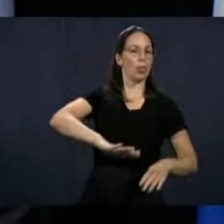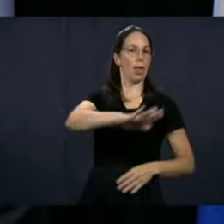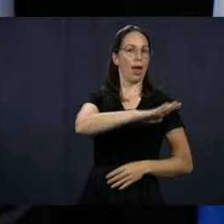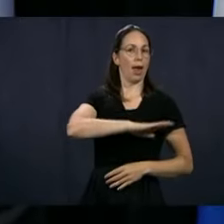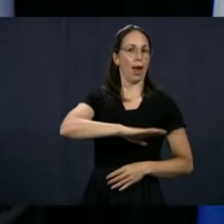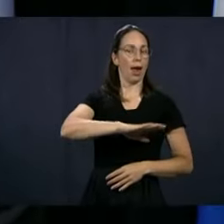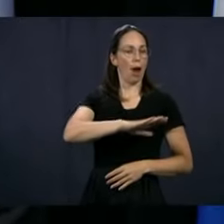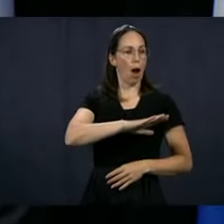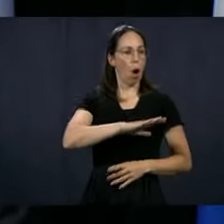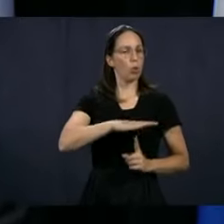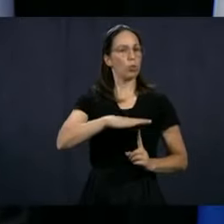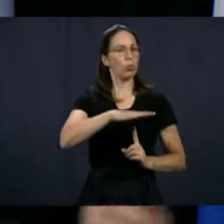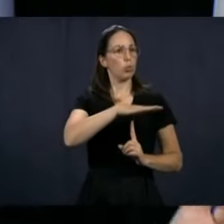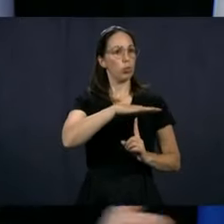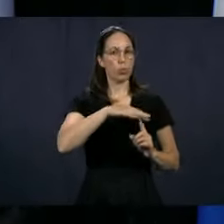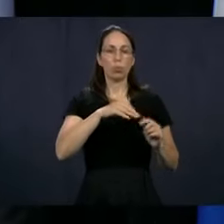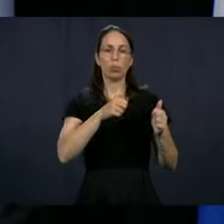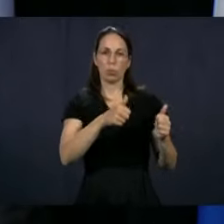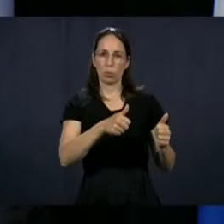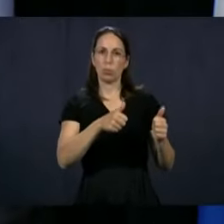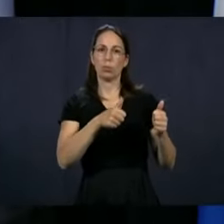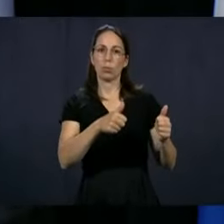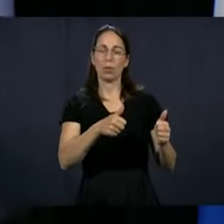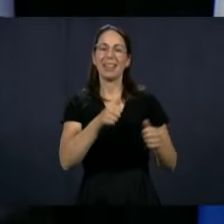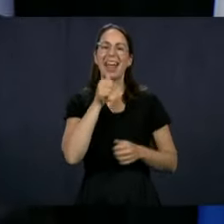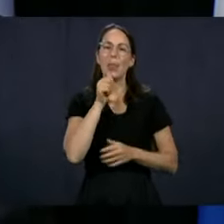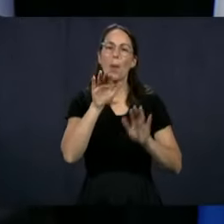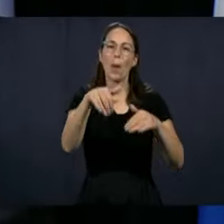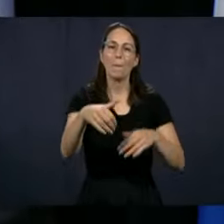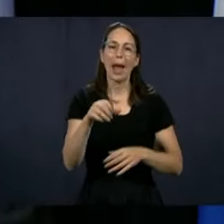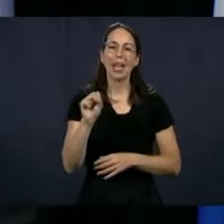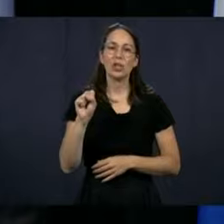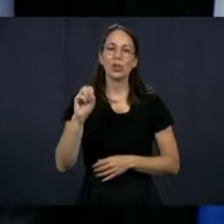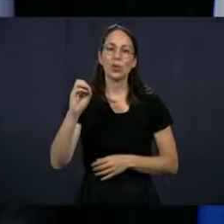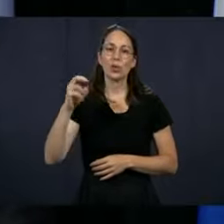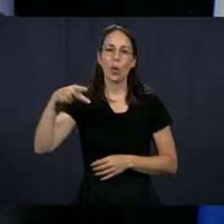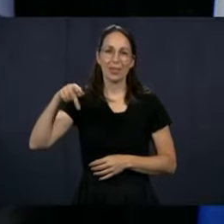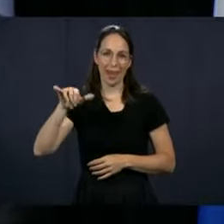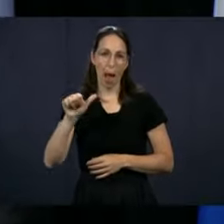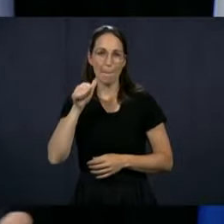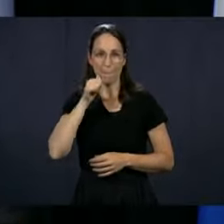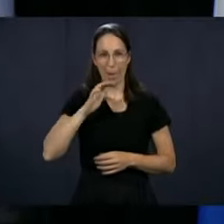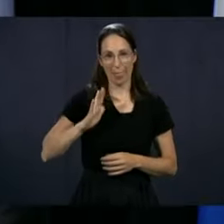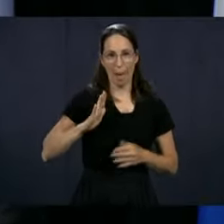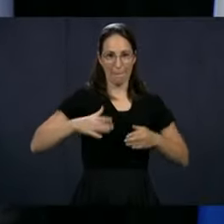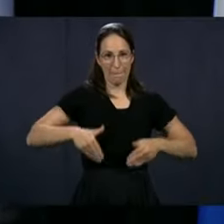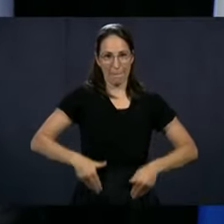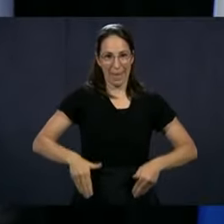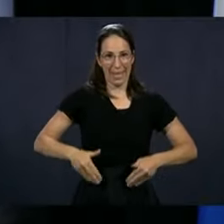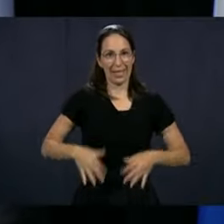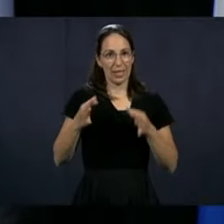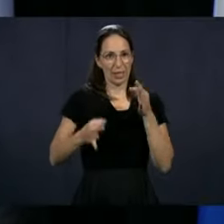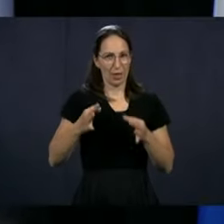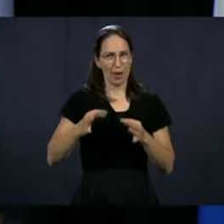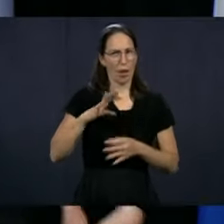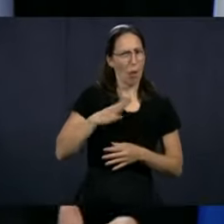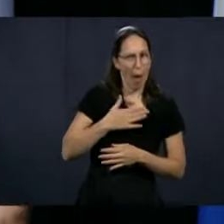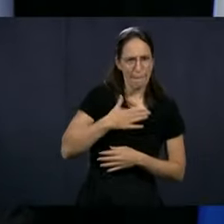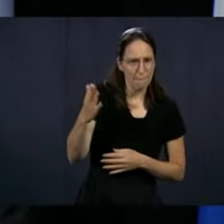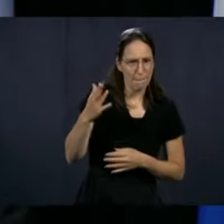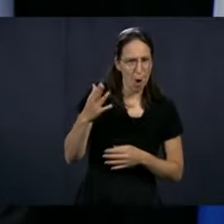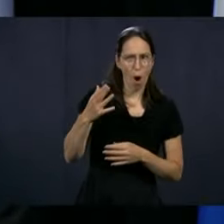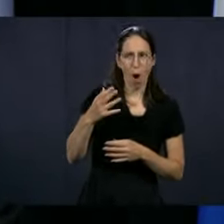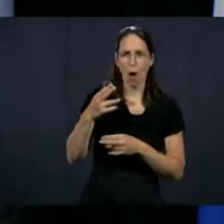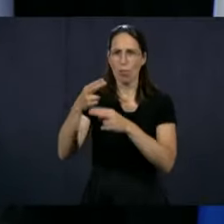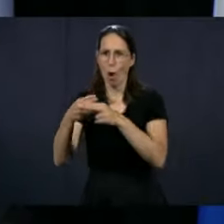community, the situation is going well. And Sonia, or Madam Minister for Justice, she